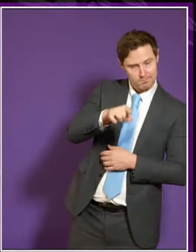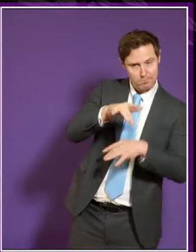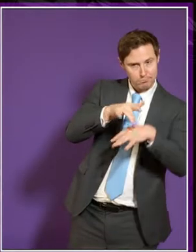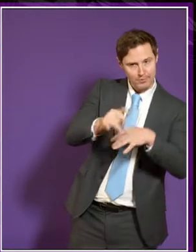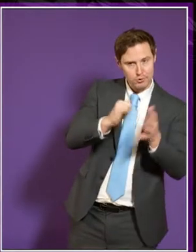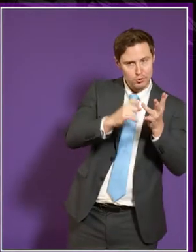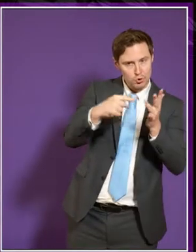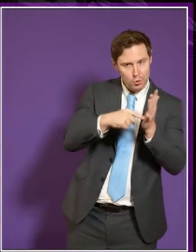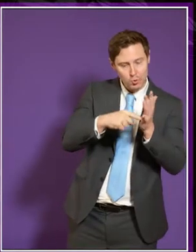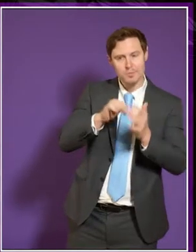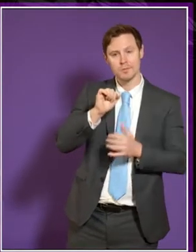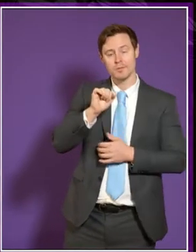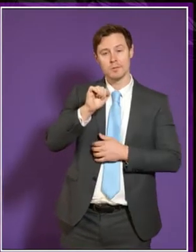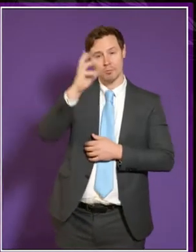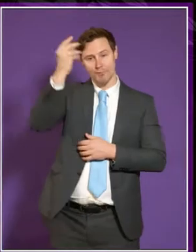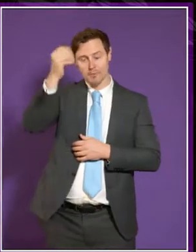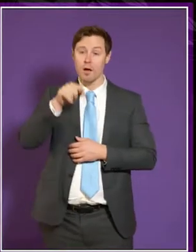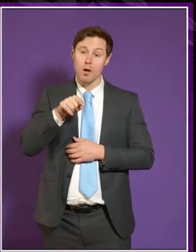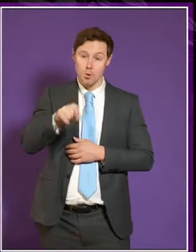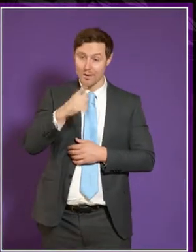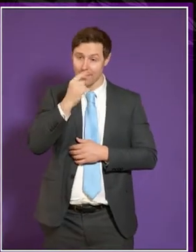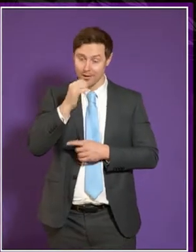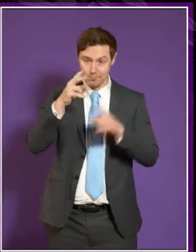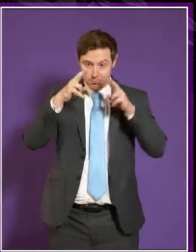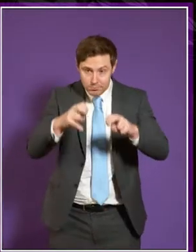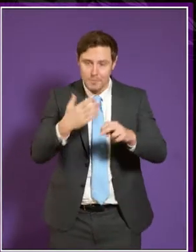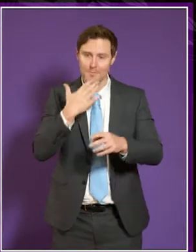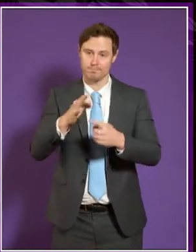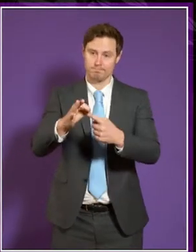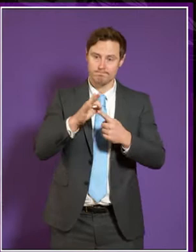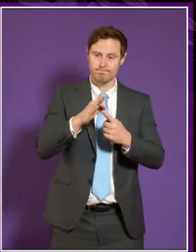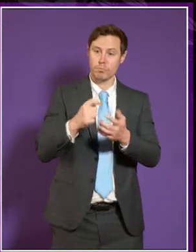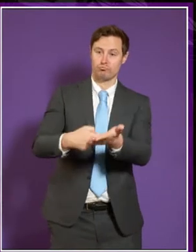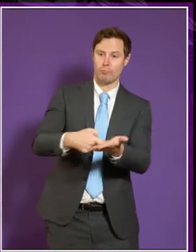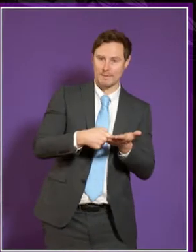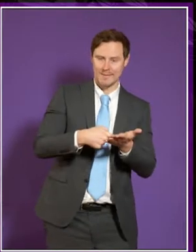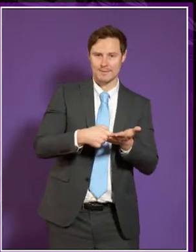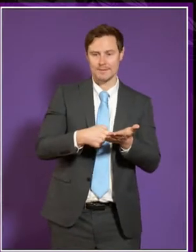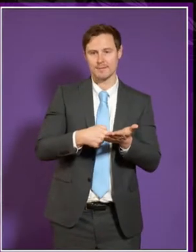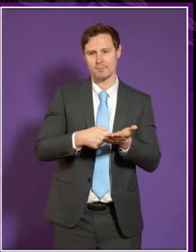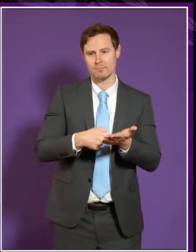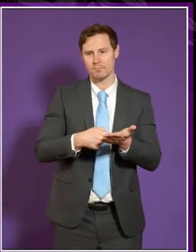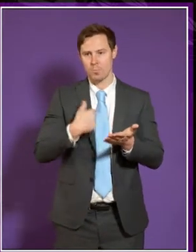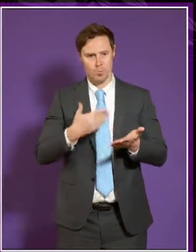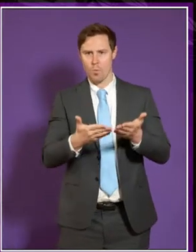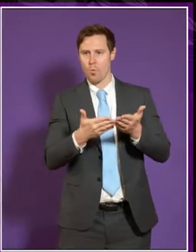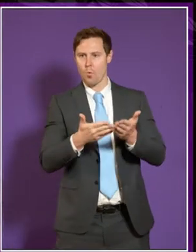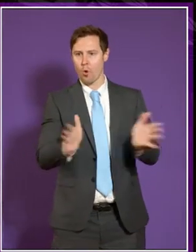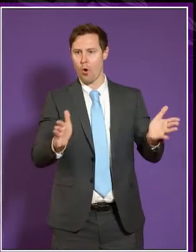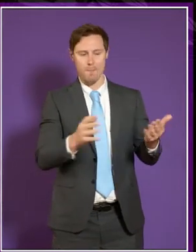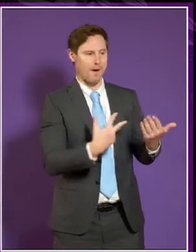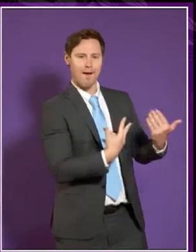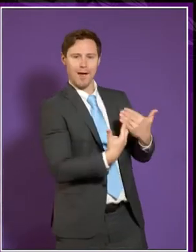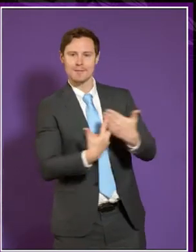is that something that you would be able to look at and make specific recommendations about? Because, clearly, to open access to young people with disabilities,